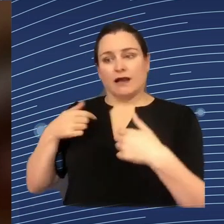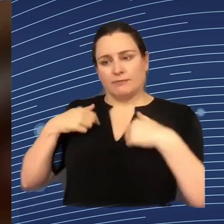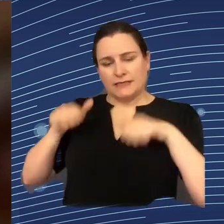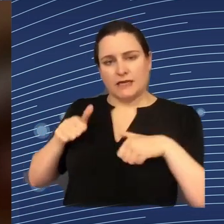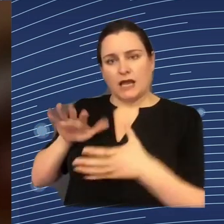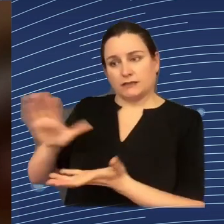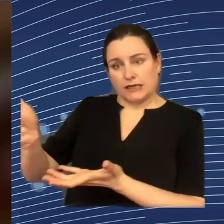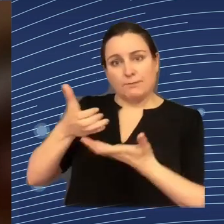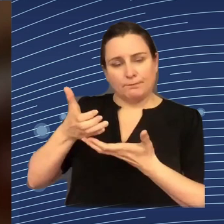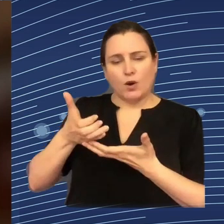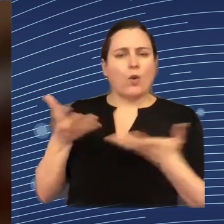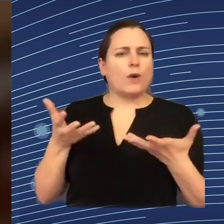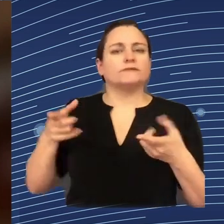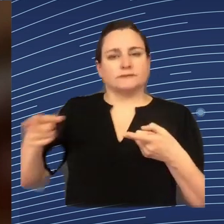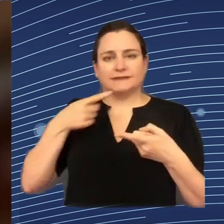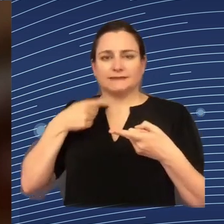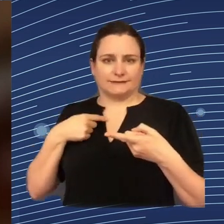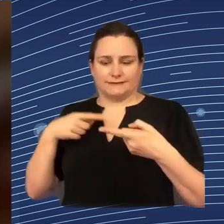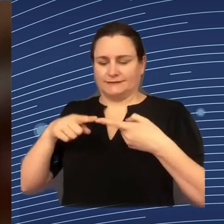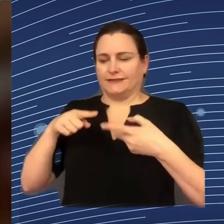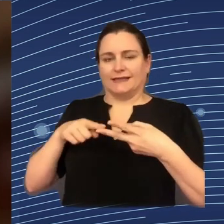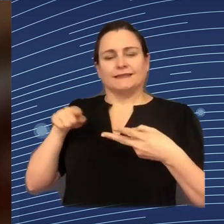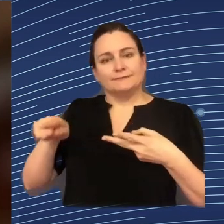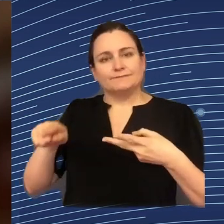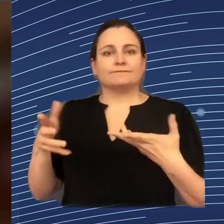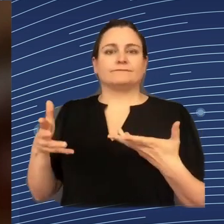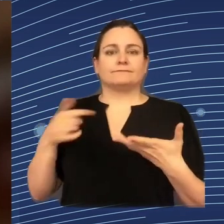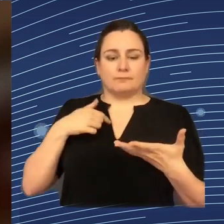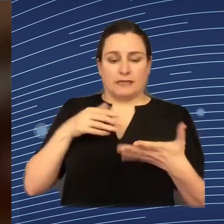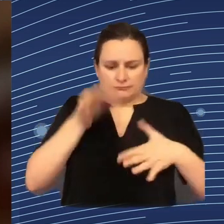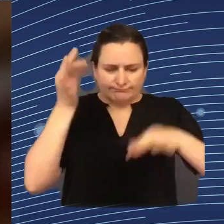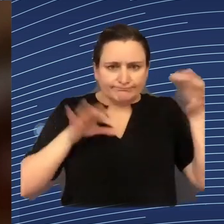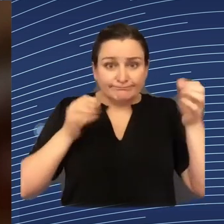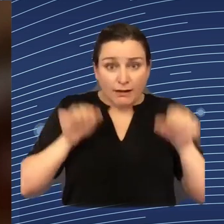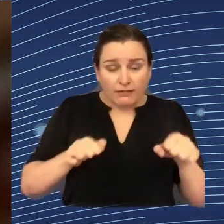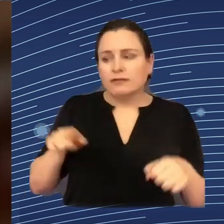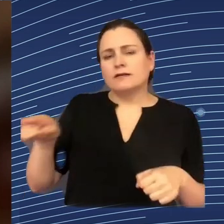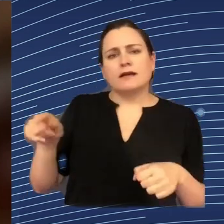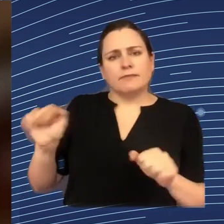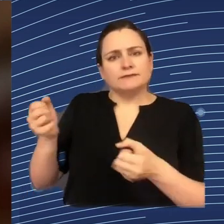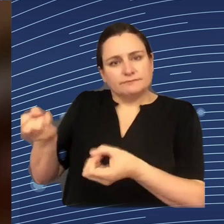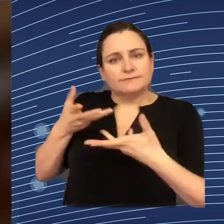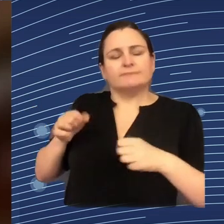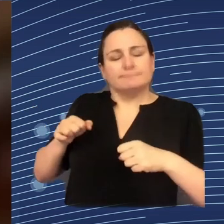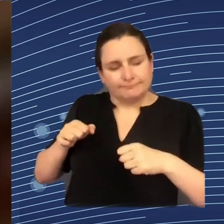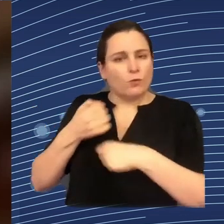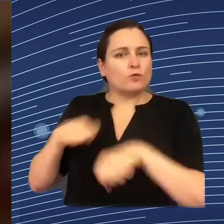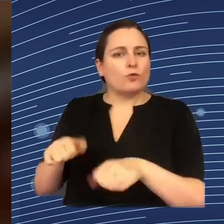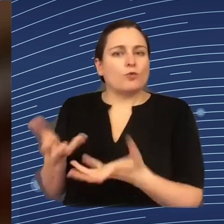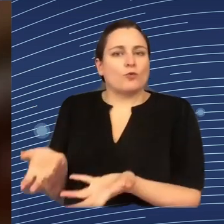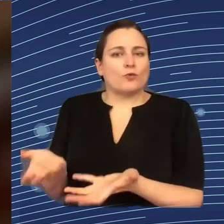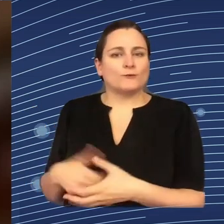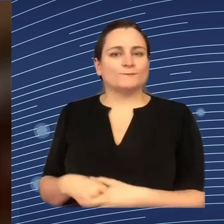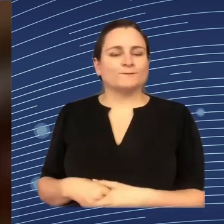interpreted. And also in the model training. And is a stage where experts also need to be included, like